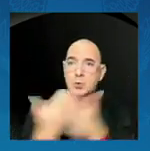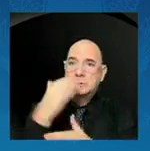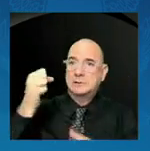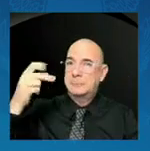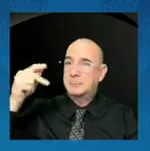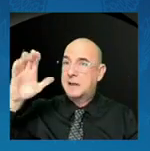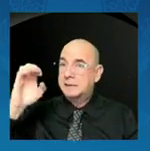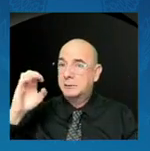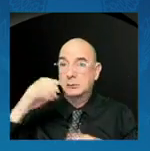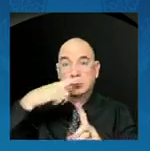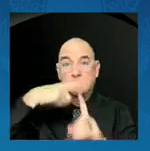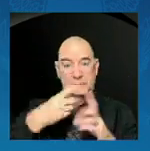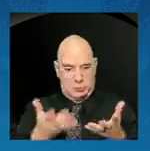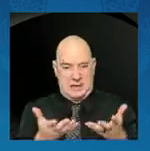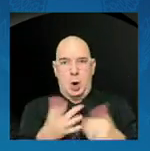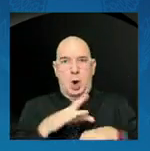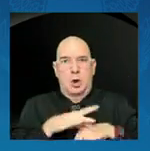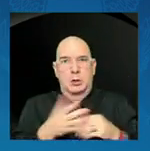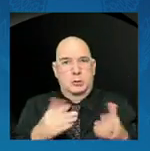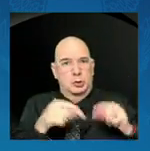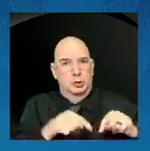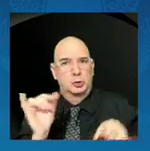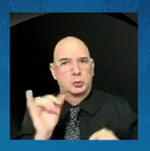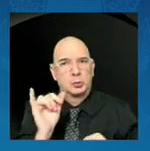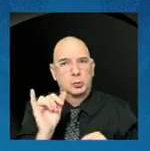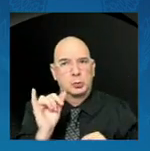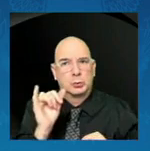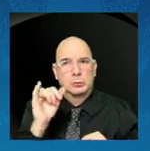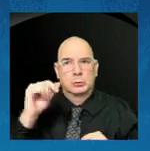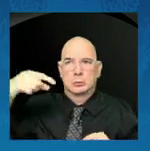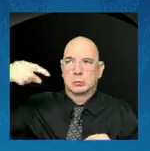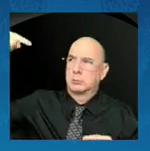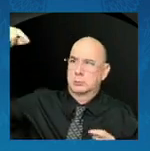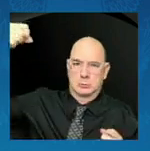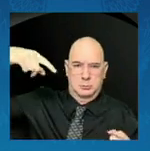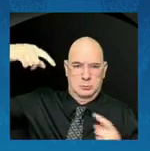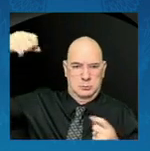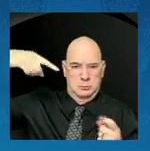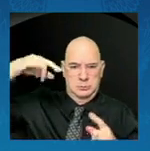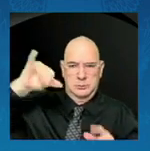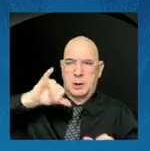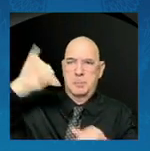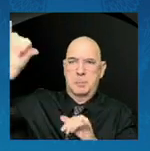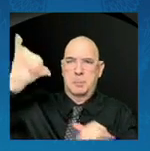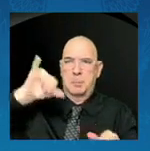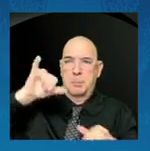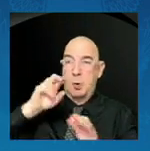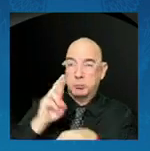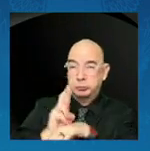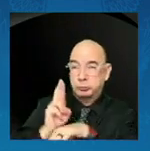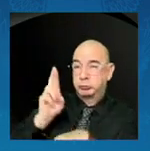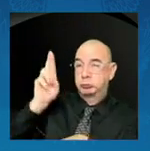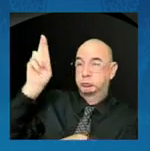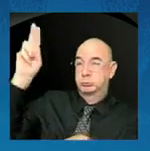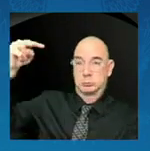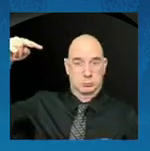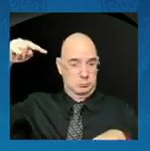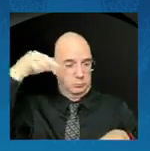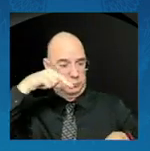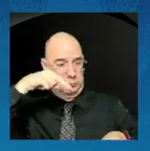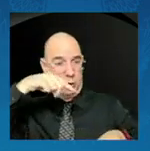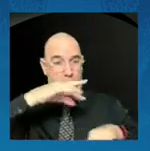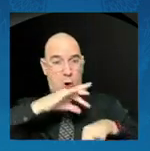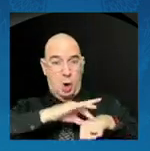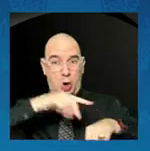Looking at. From hundreds. thousands. Of miles. Away. They see. What I know.